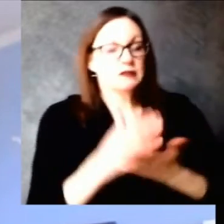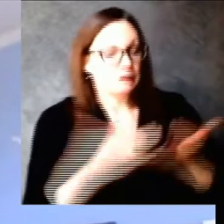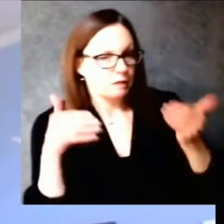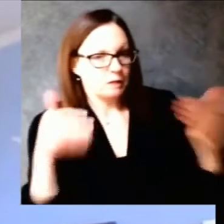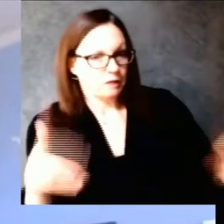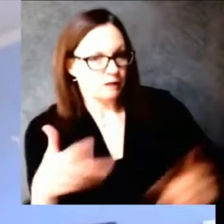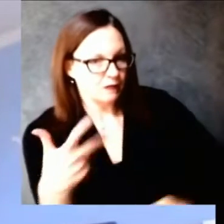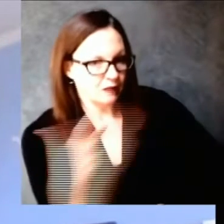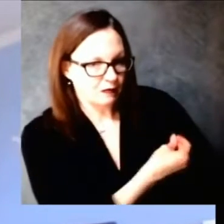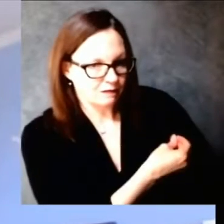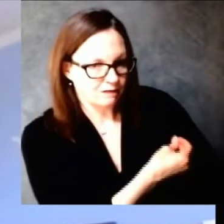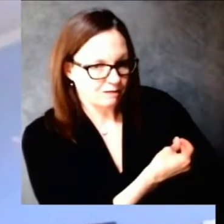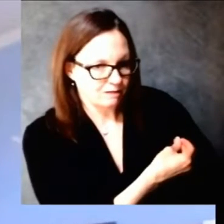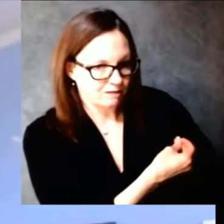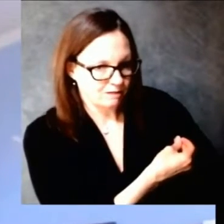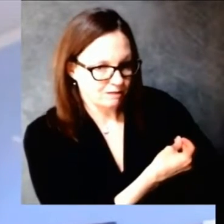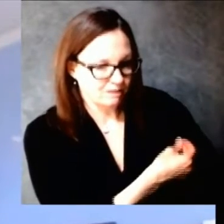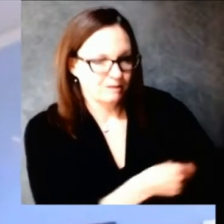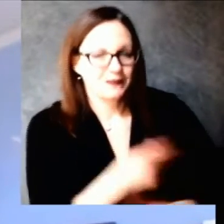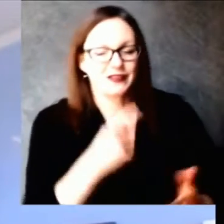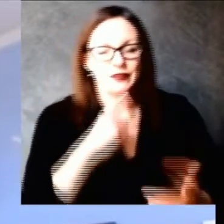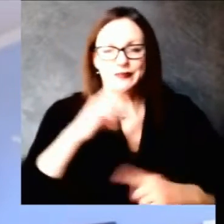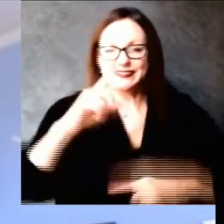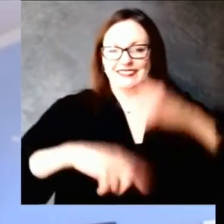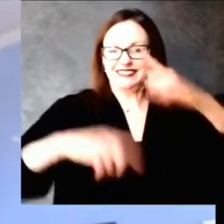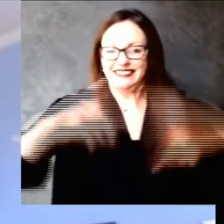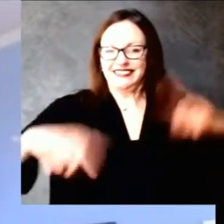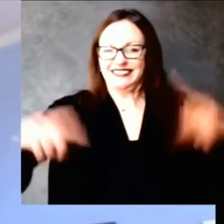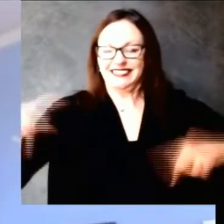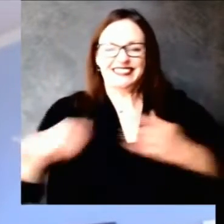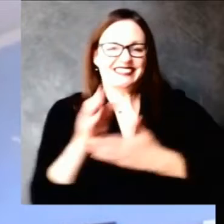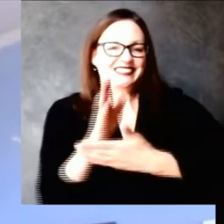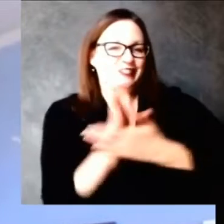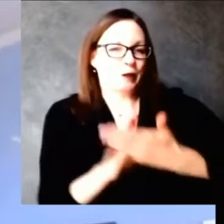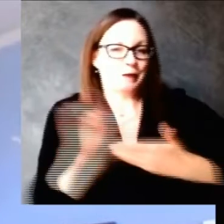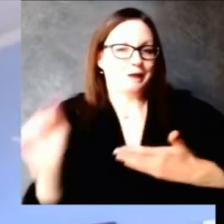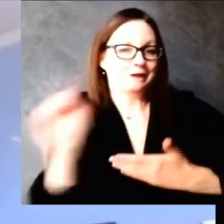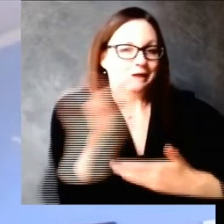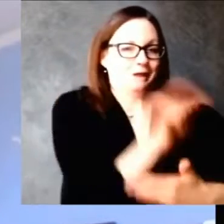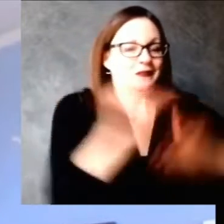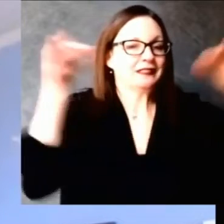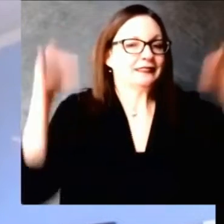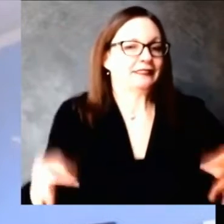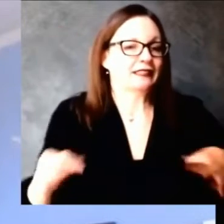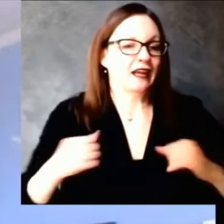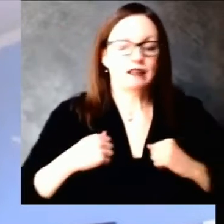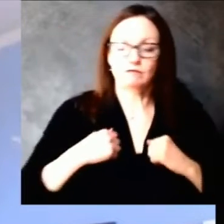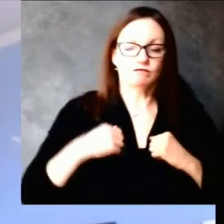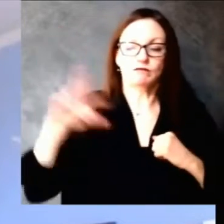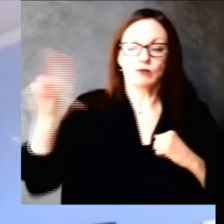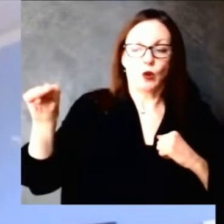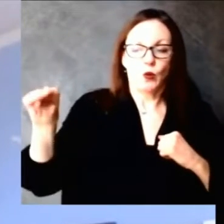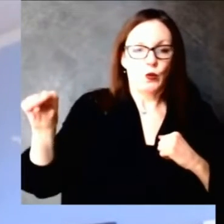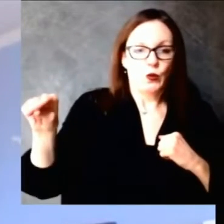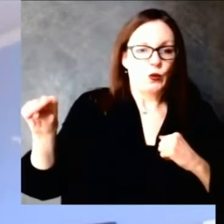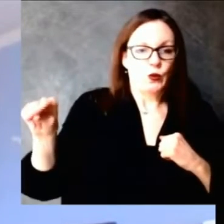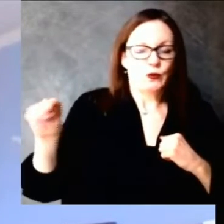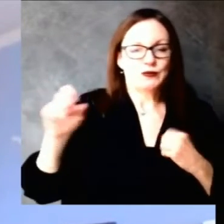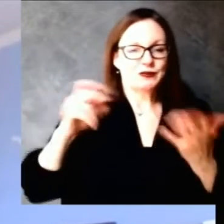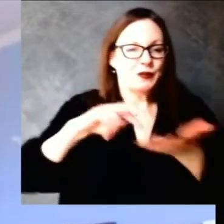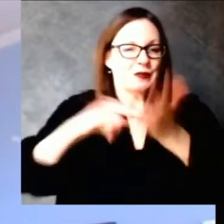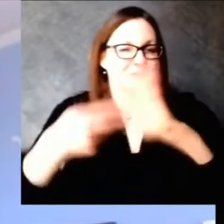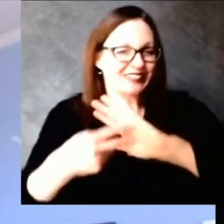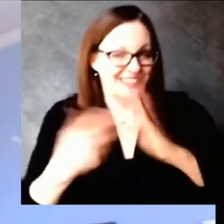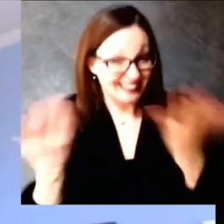have sort of had that wait and see approach are now stepping up and fortunately the pharmacies will be going back a third time to